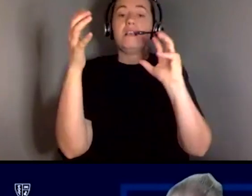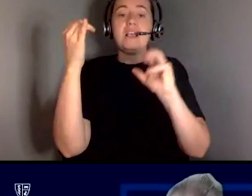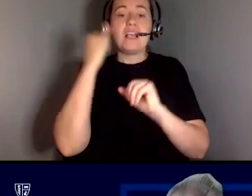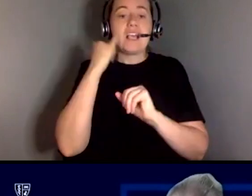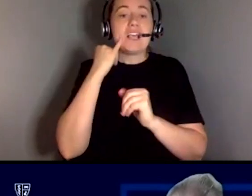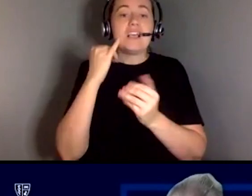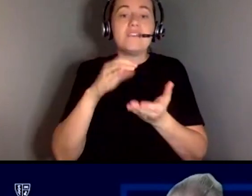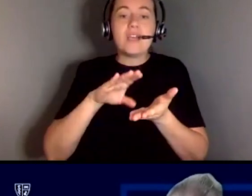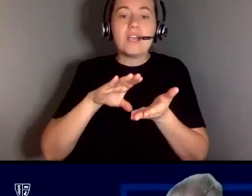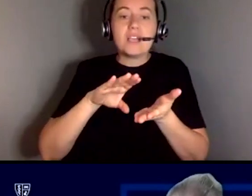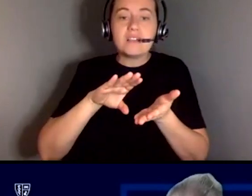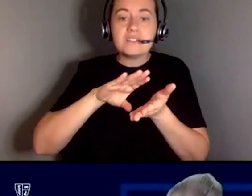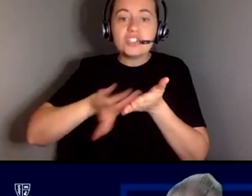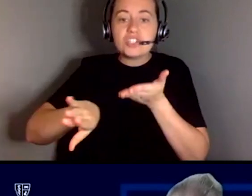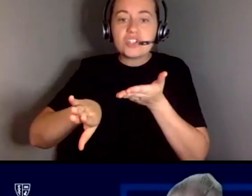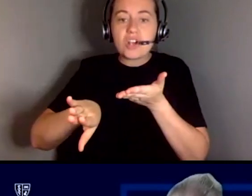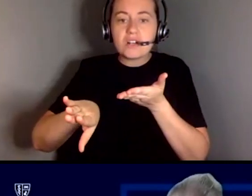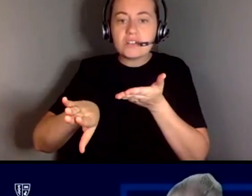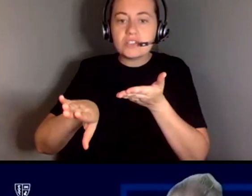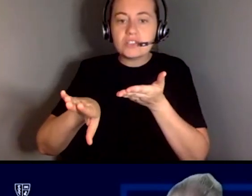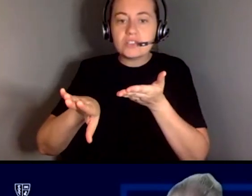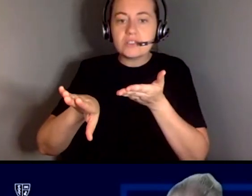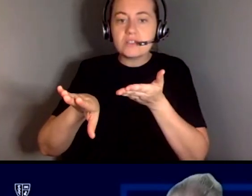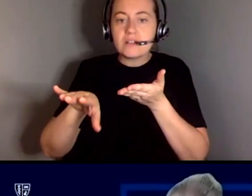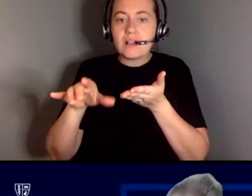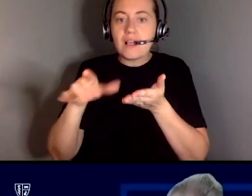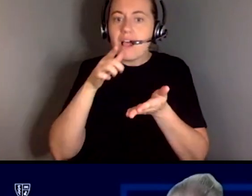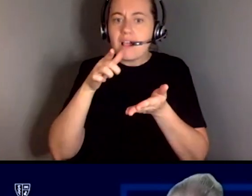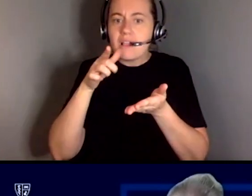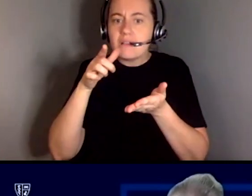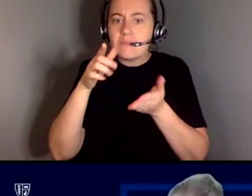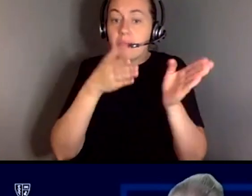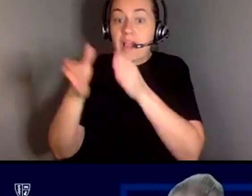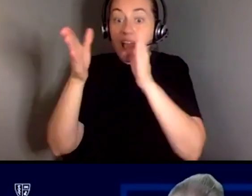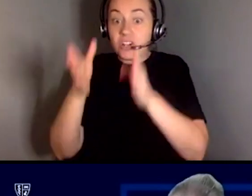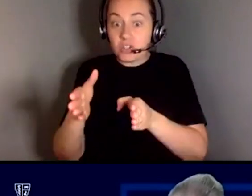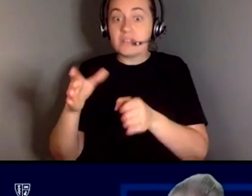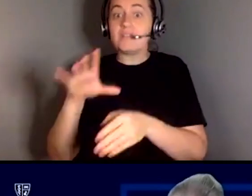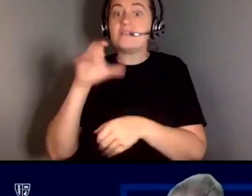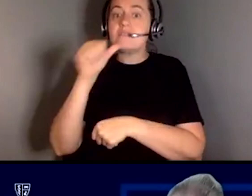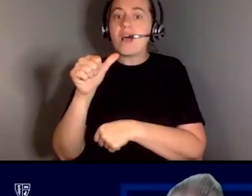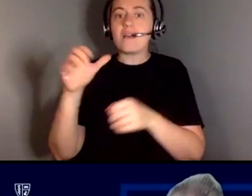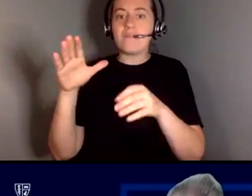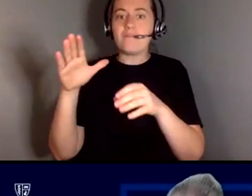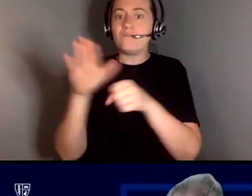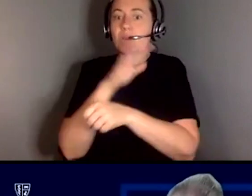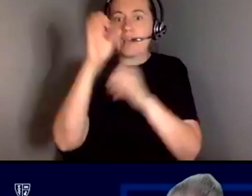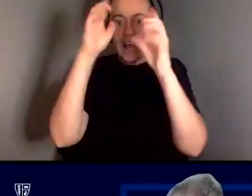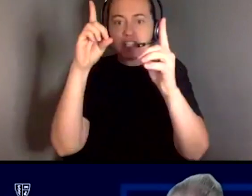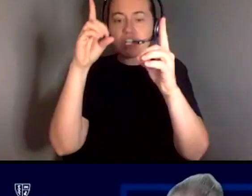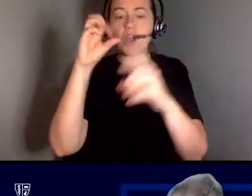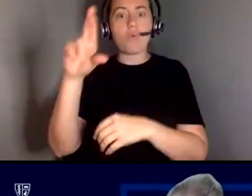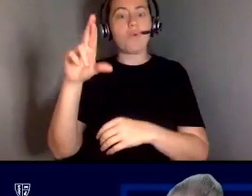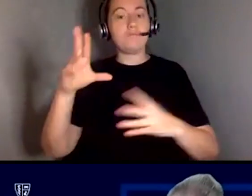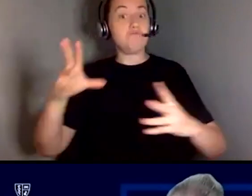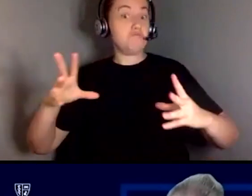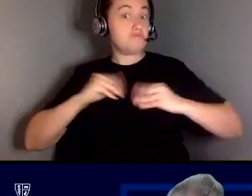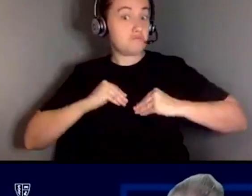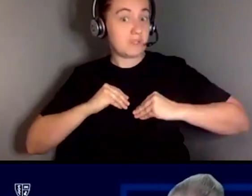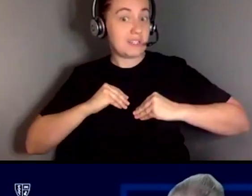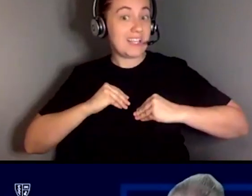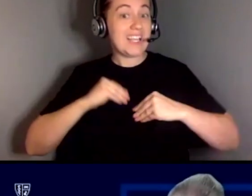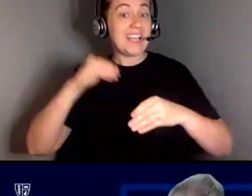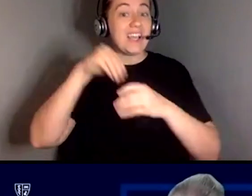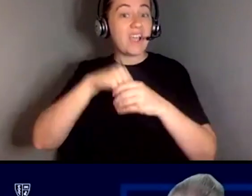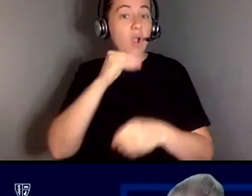not fully educated and on board with the idea that in-home placement in